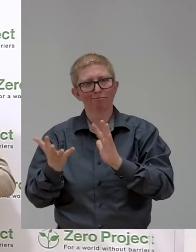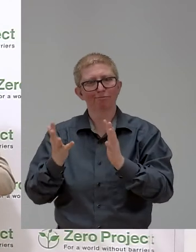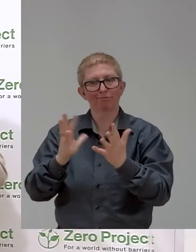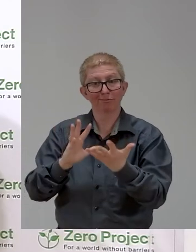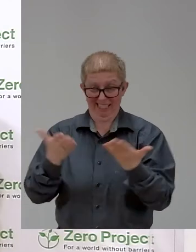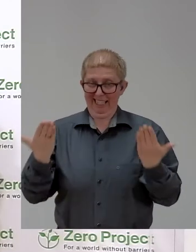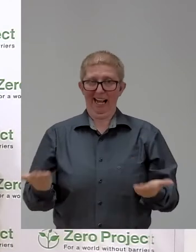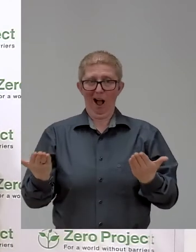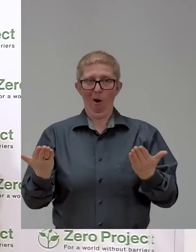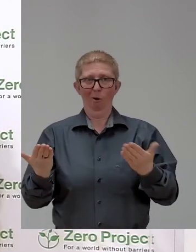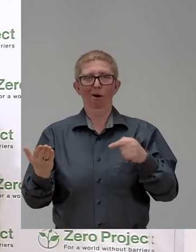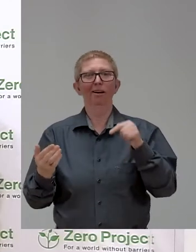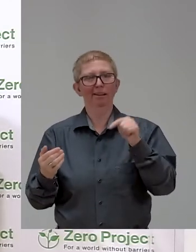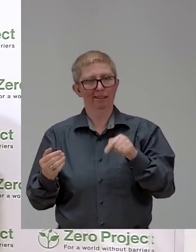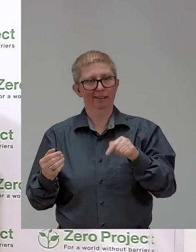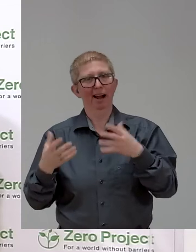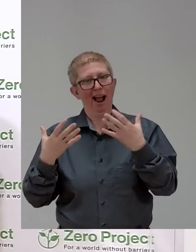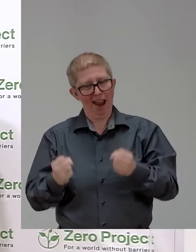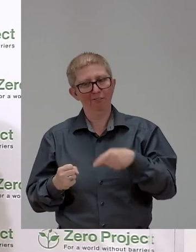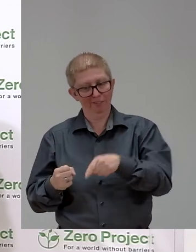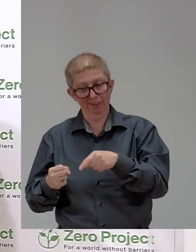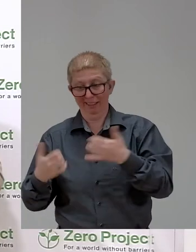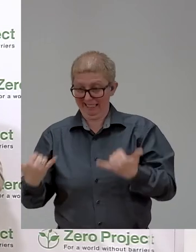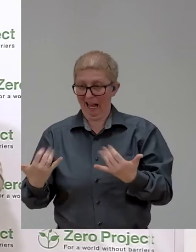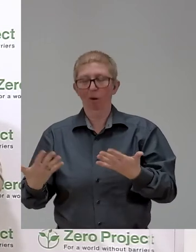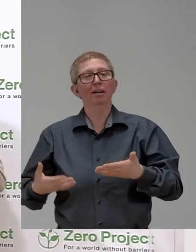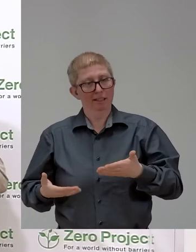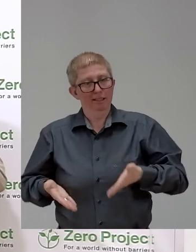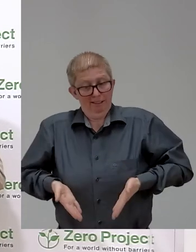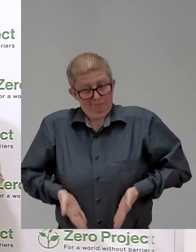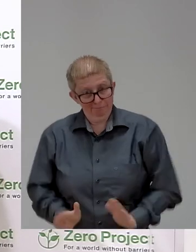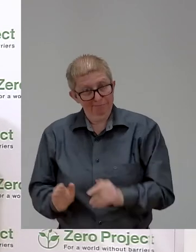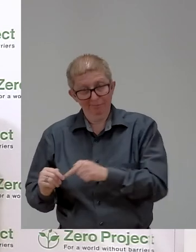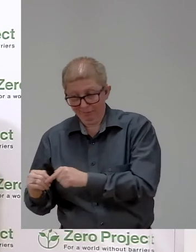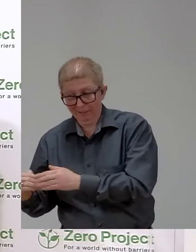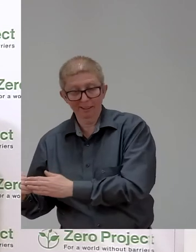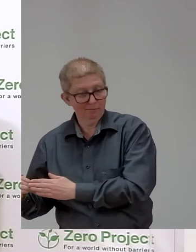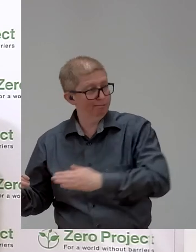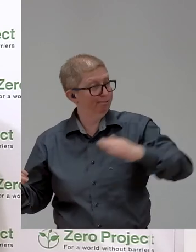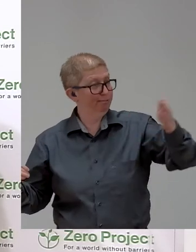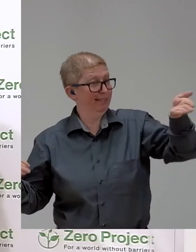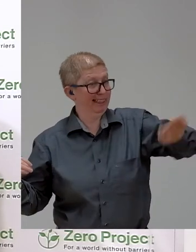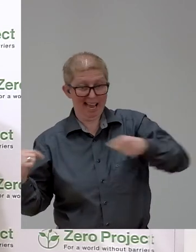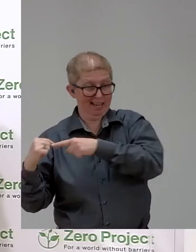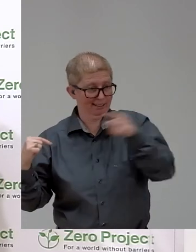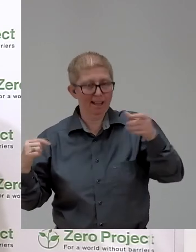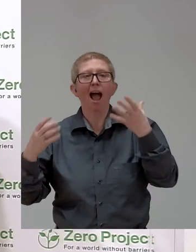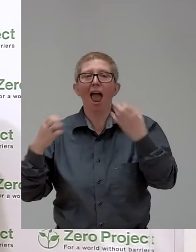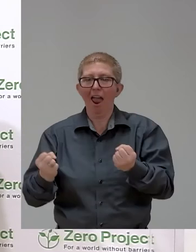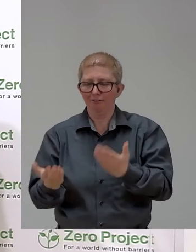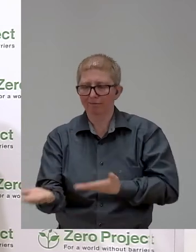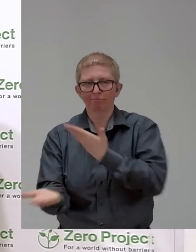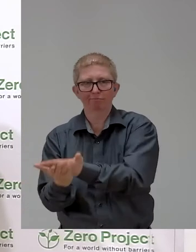supports from birth until death, which not only supports the person with disability, it supports the system.